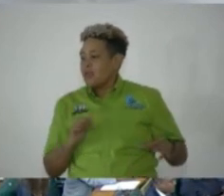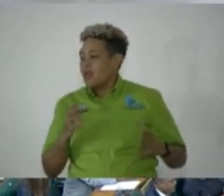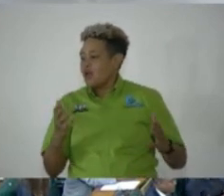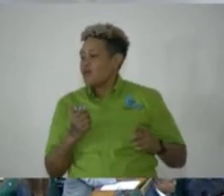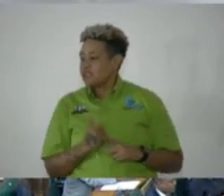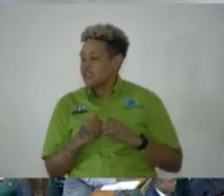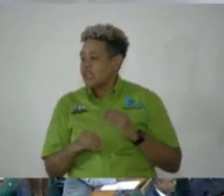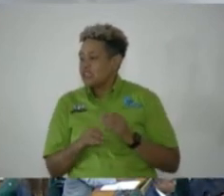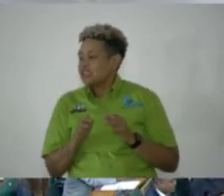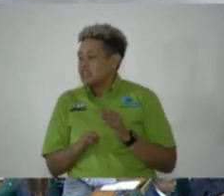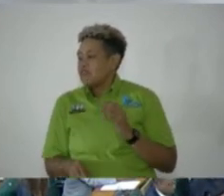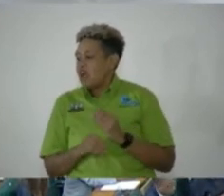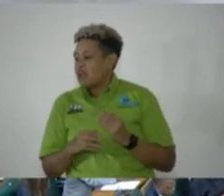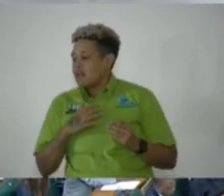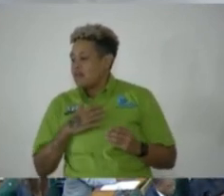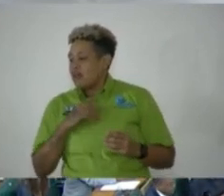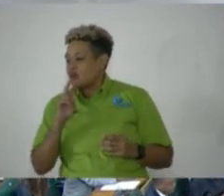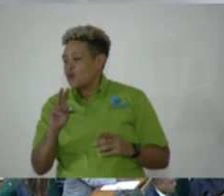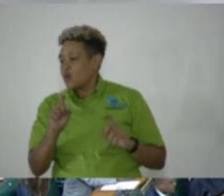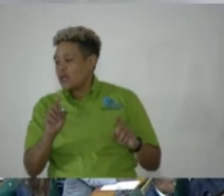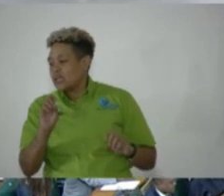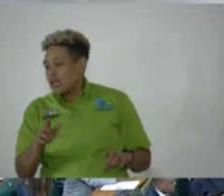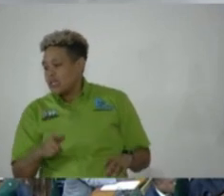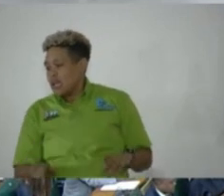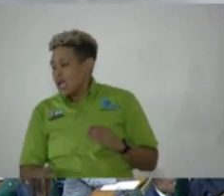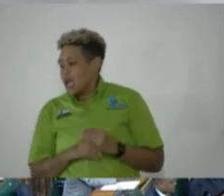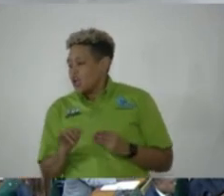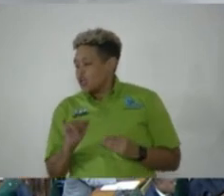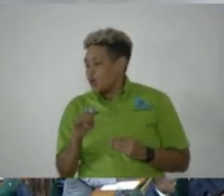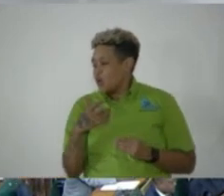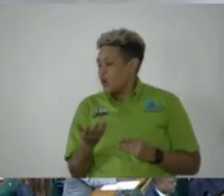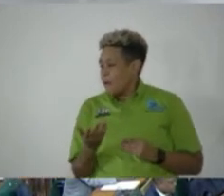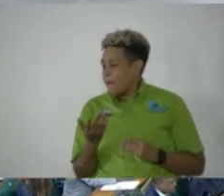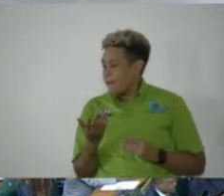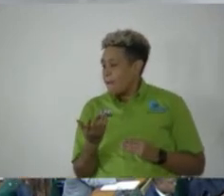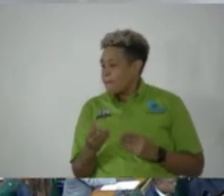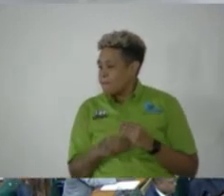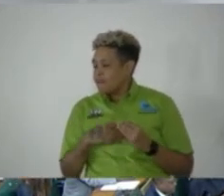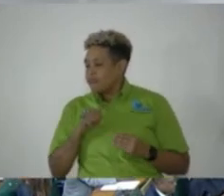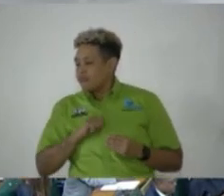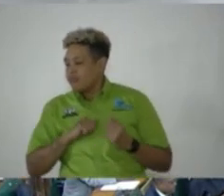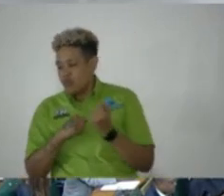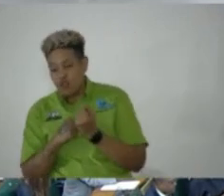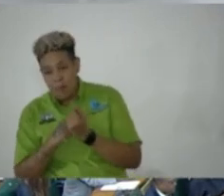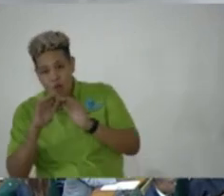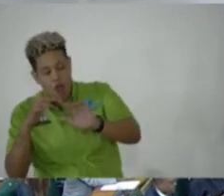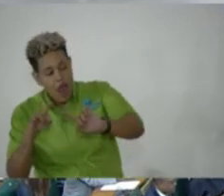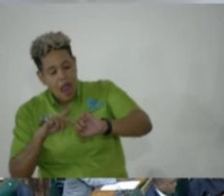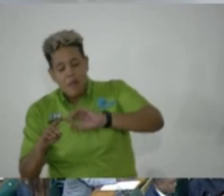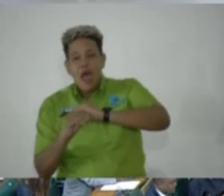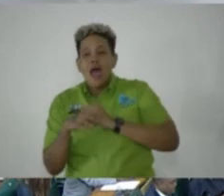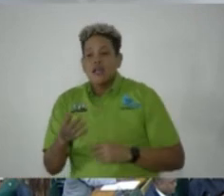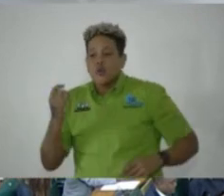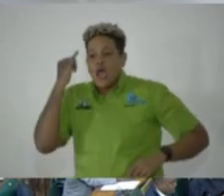just simply add my, well, to ask two questions, as well as to add my own support to the